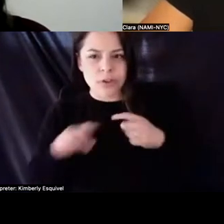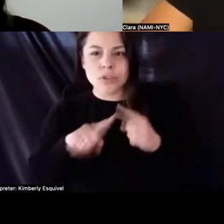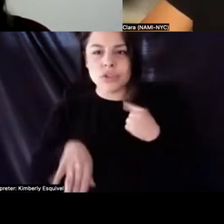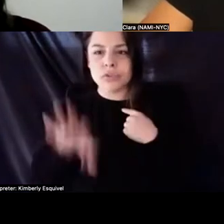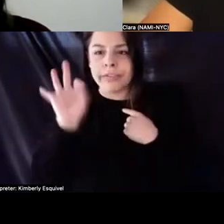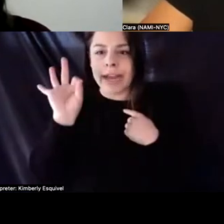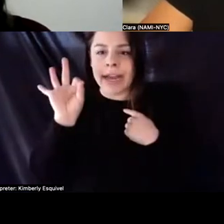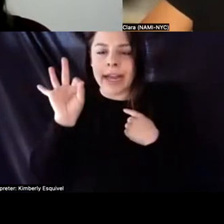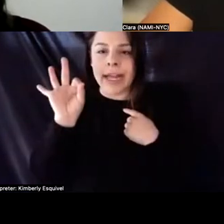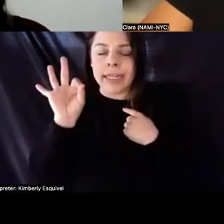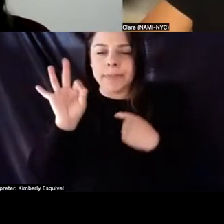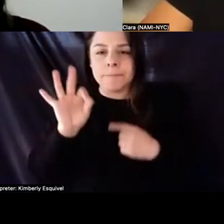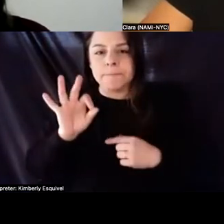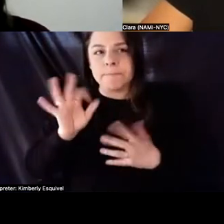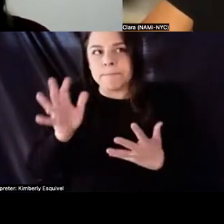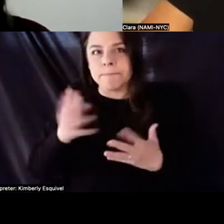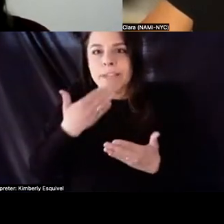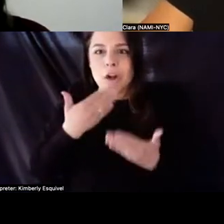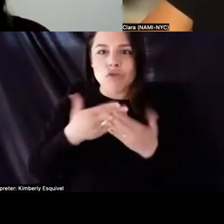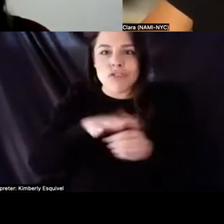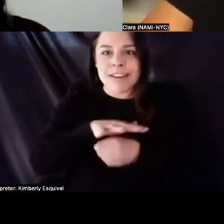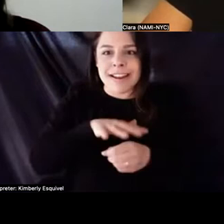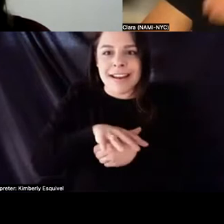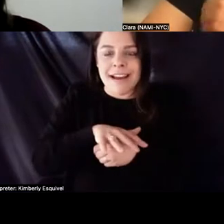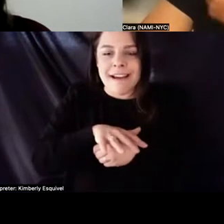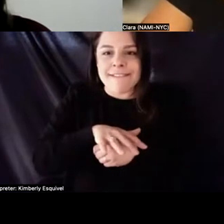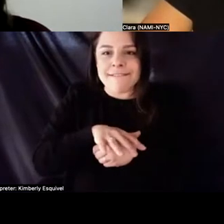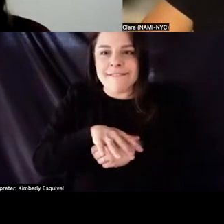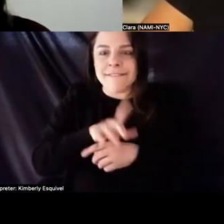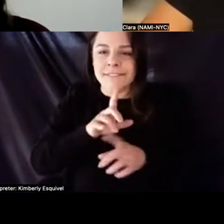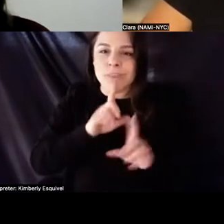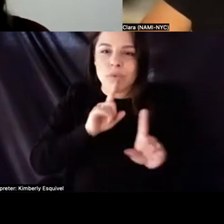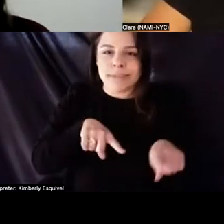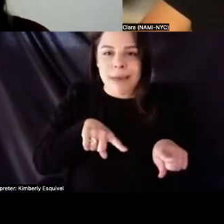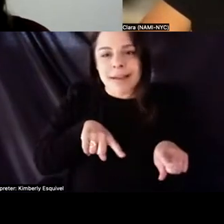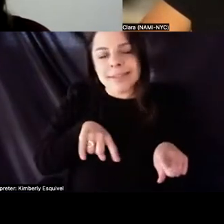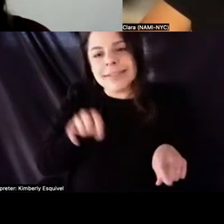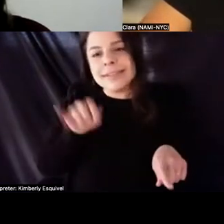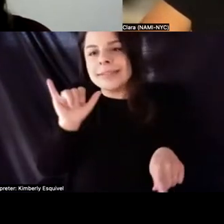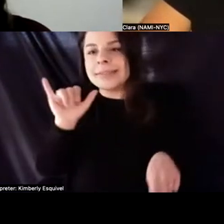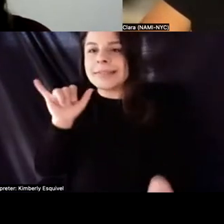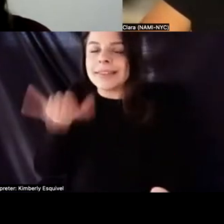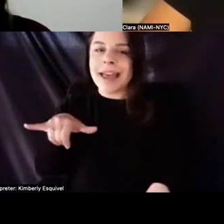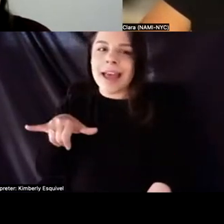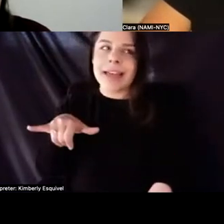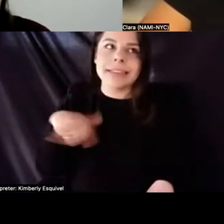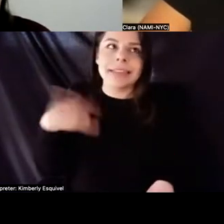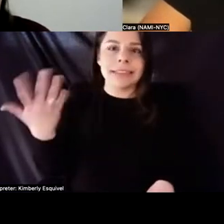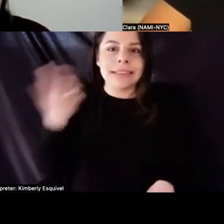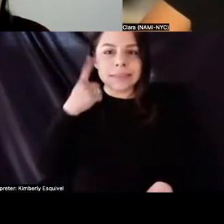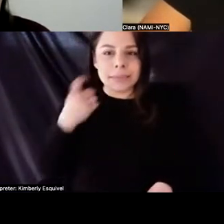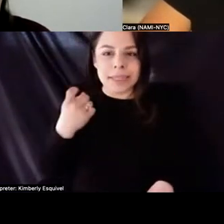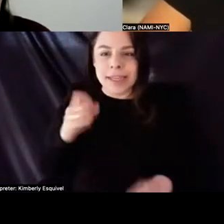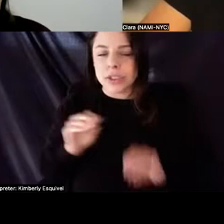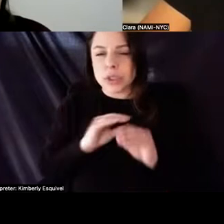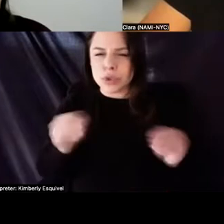satisfactory redress. Um, and that's in great part because there's no way to